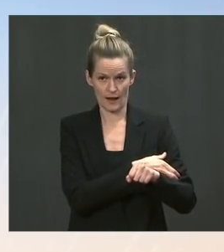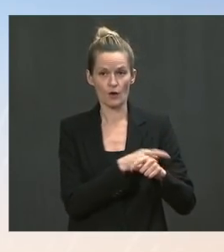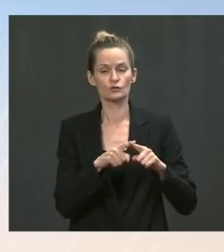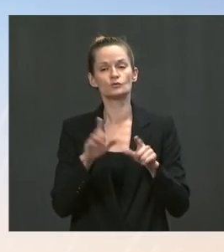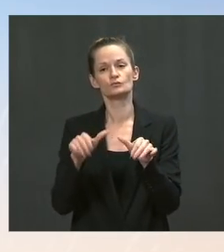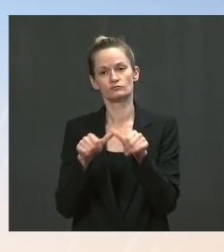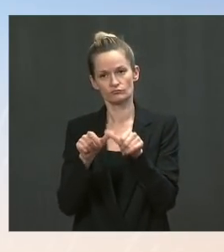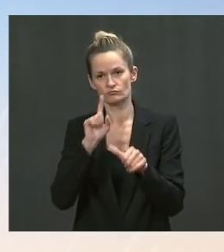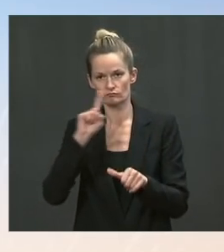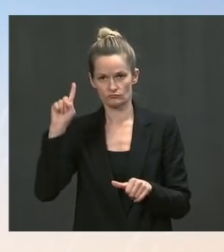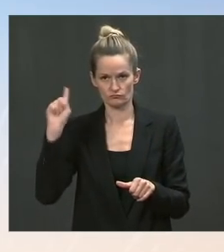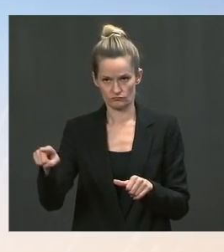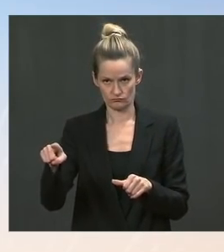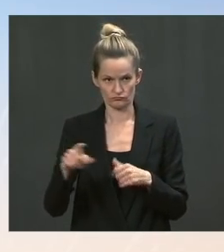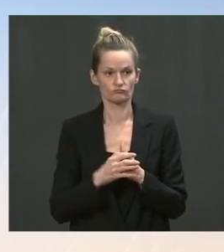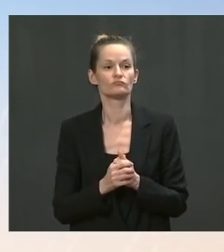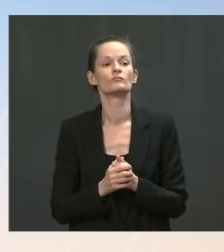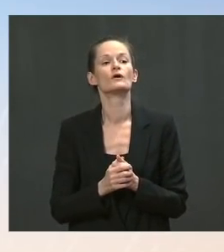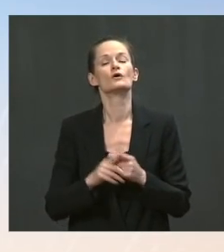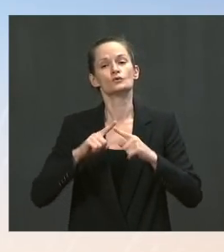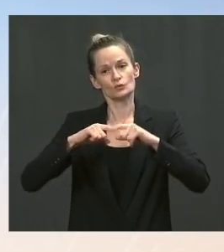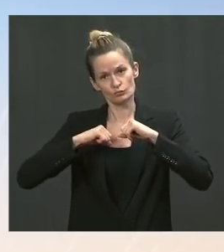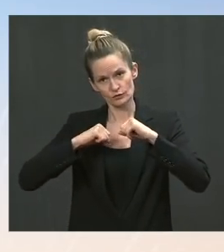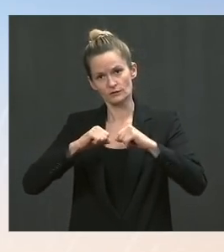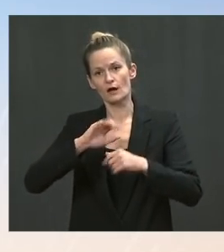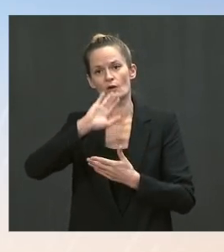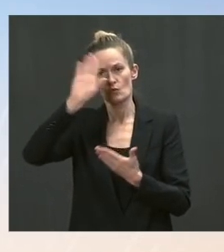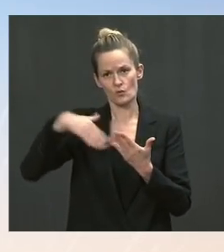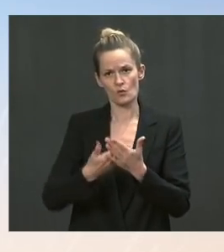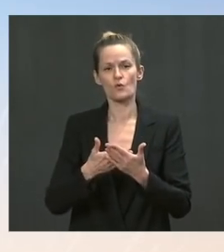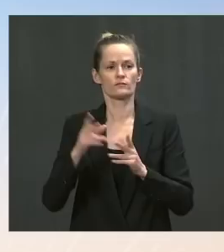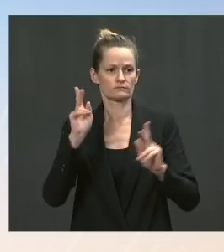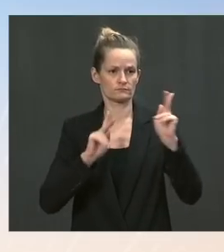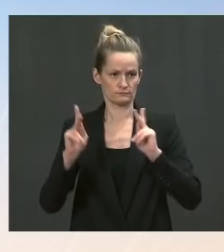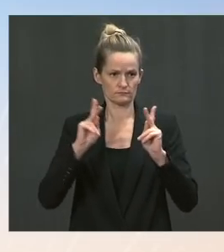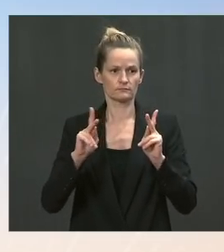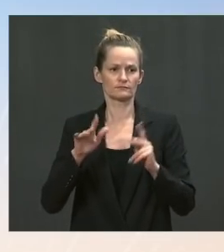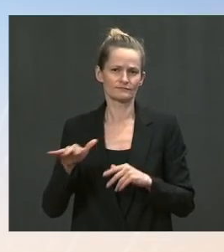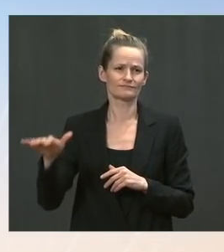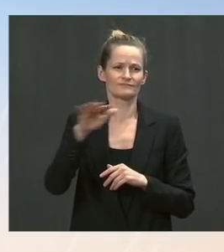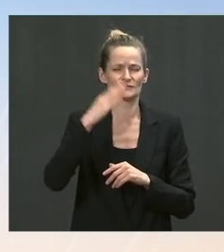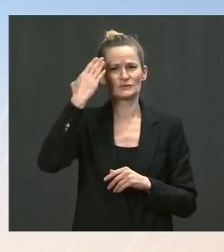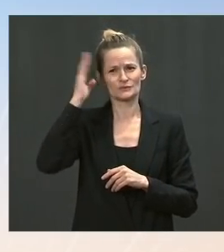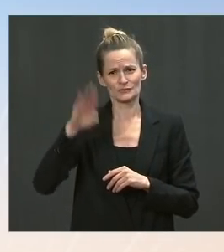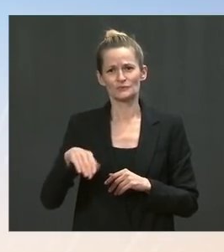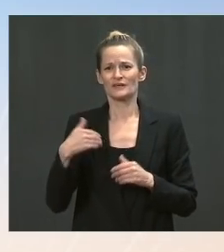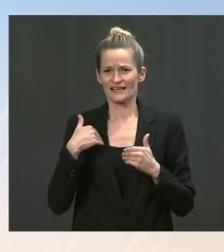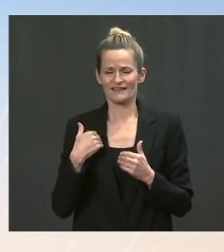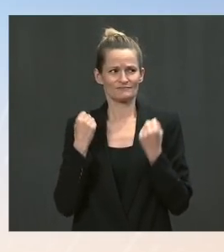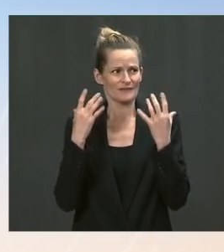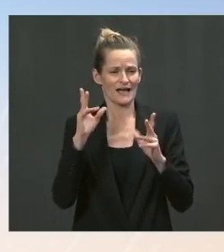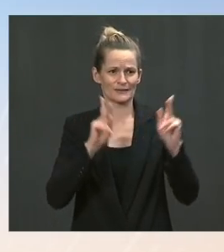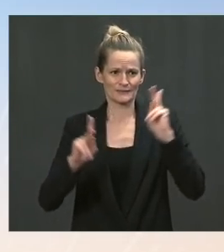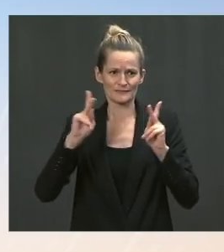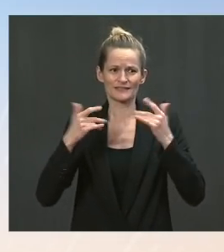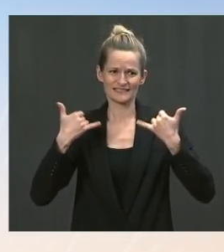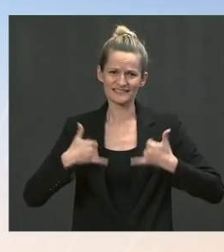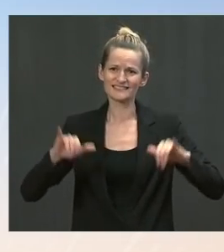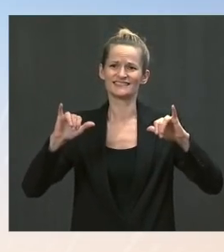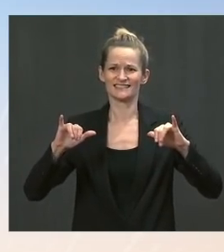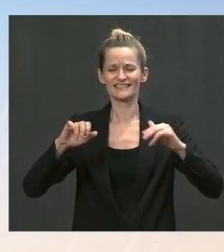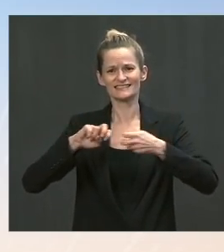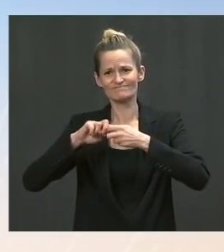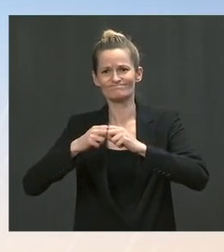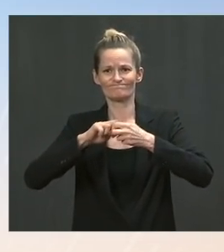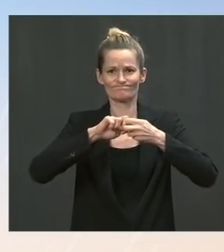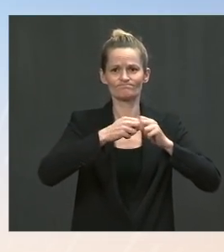Ultimately, we hope these combined efforts will keep as many Americans safe and housed as possible. I usually have a week ahead. I will note for all of you